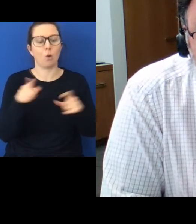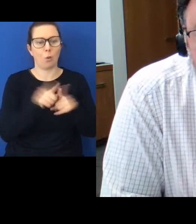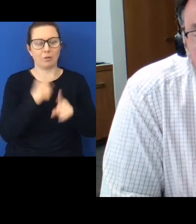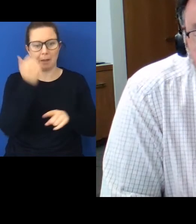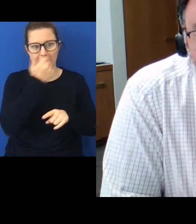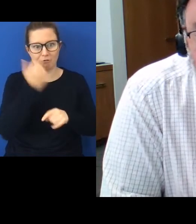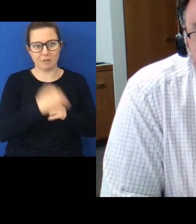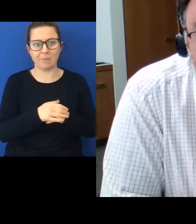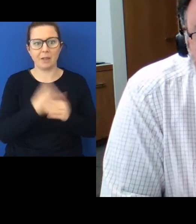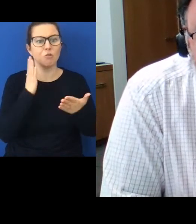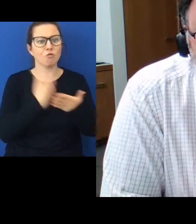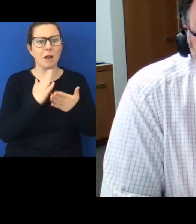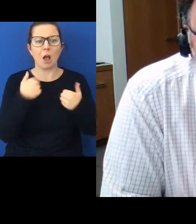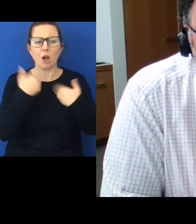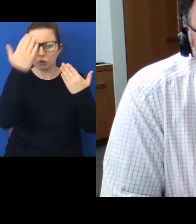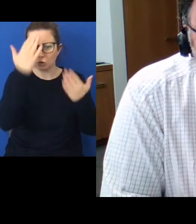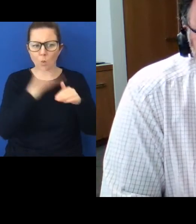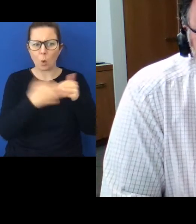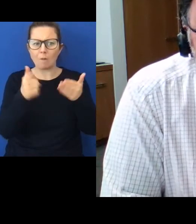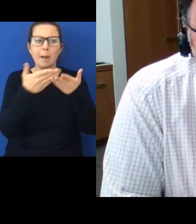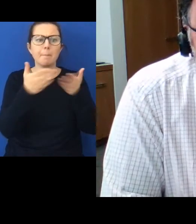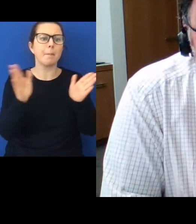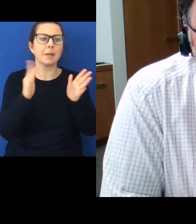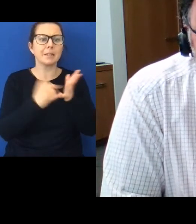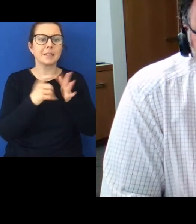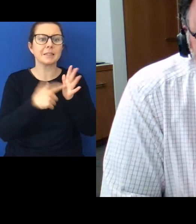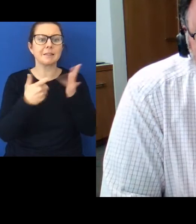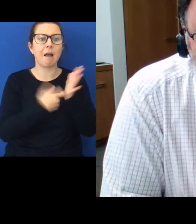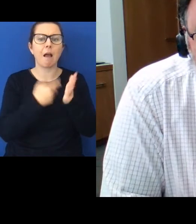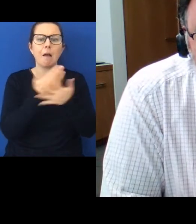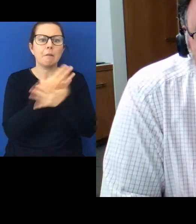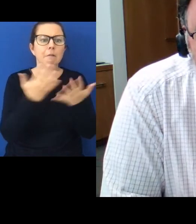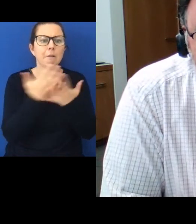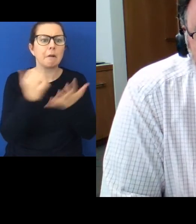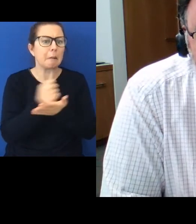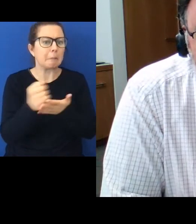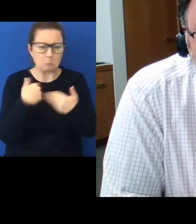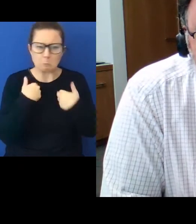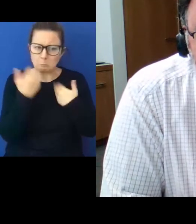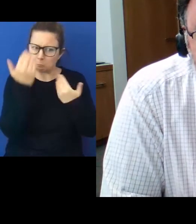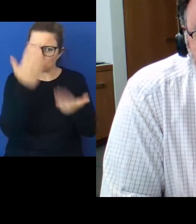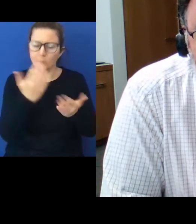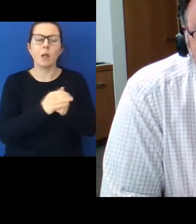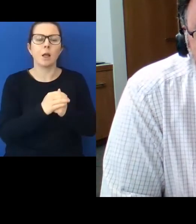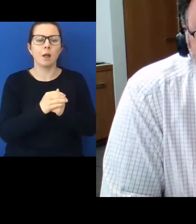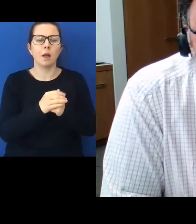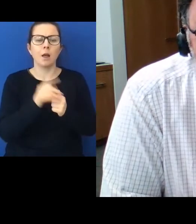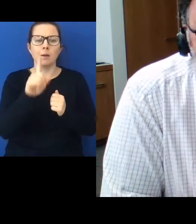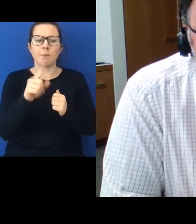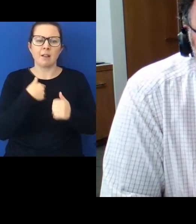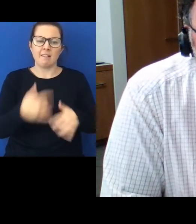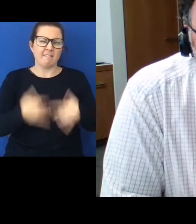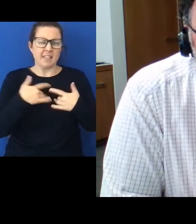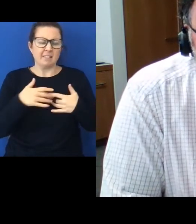I don't know what the public sector figures are, but somewhere